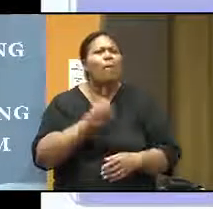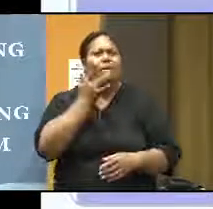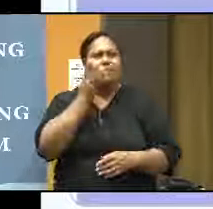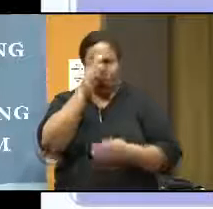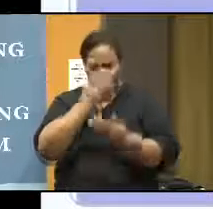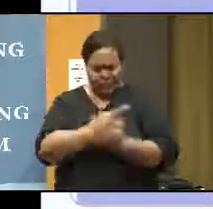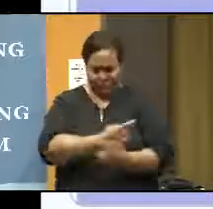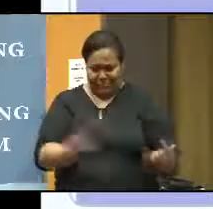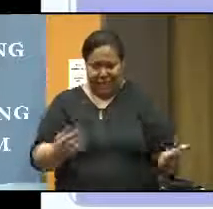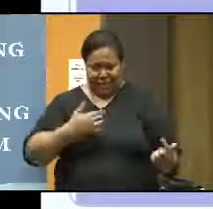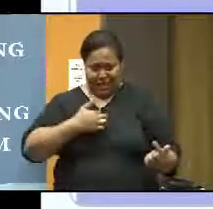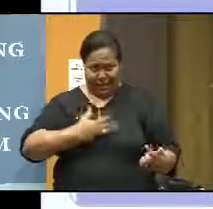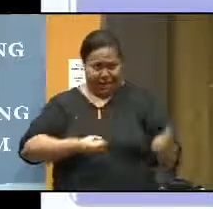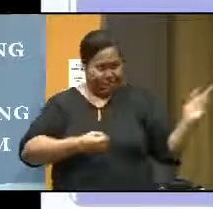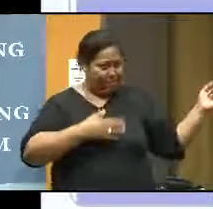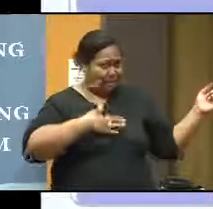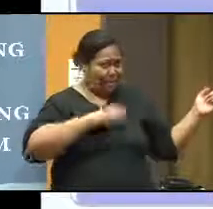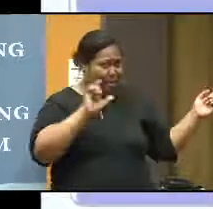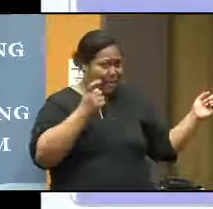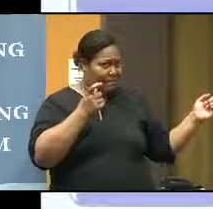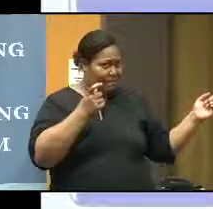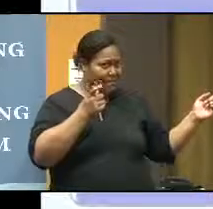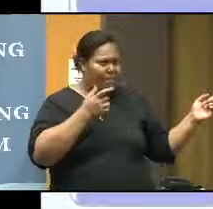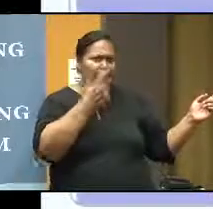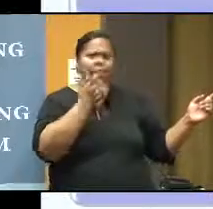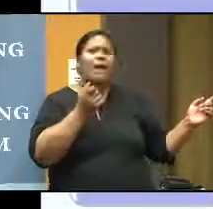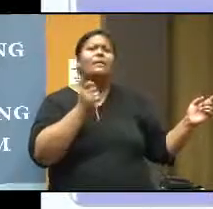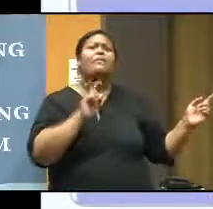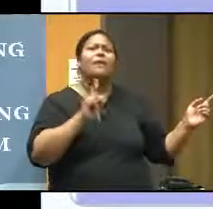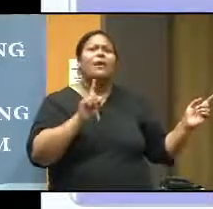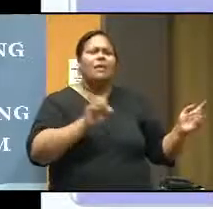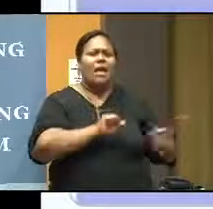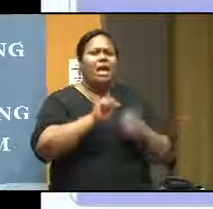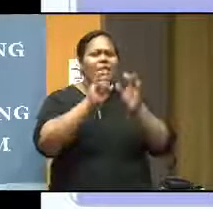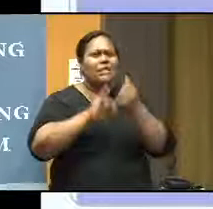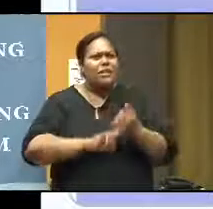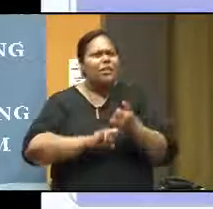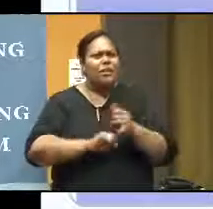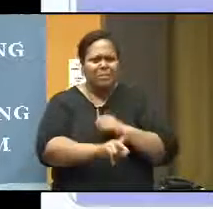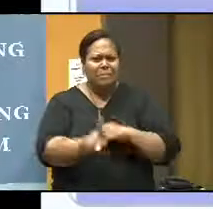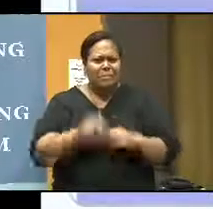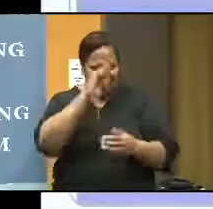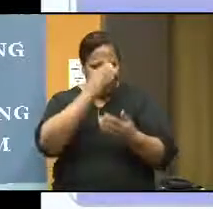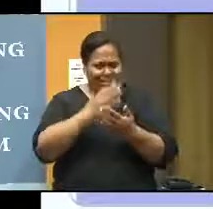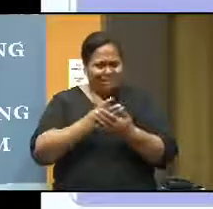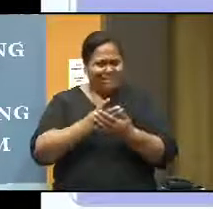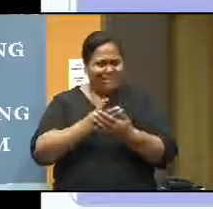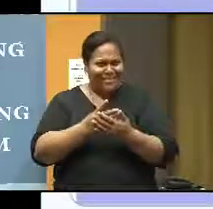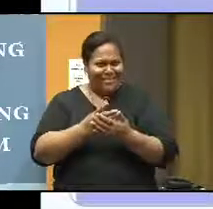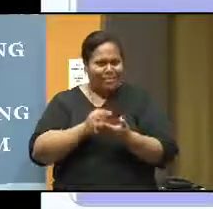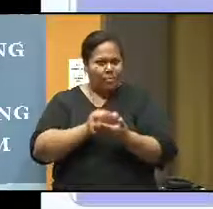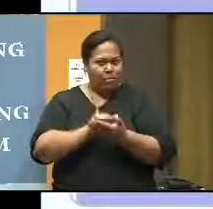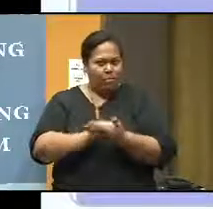In that, I think we are very lucky that the students from South Pacific region, they are very, very disciplined and they want to solve the